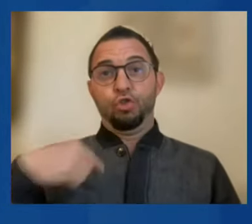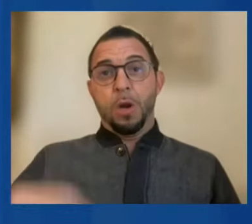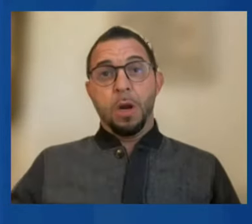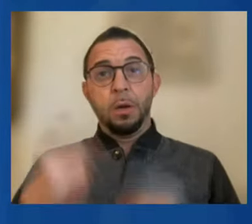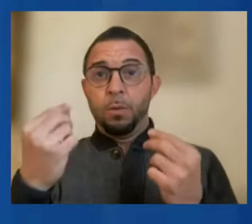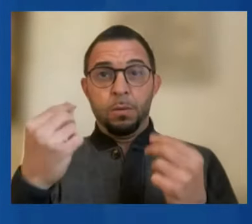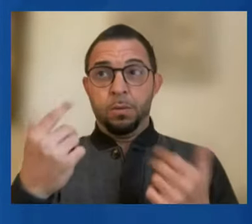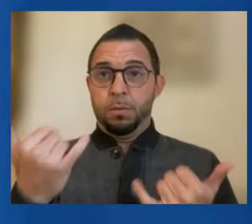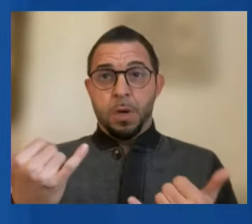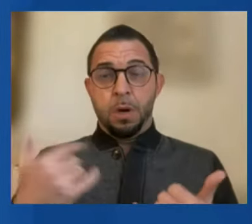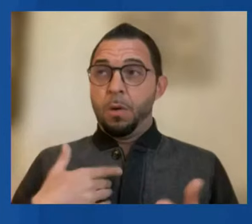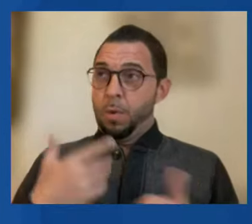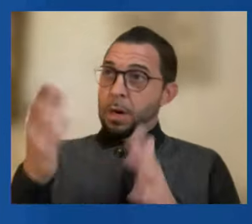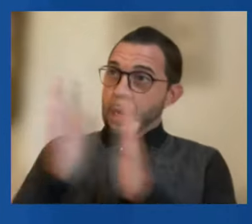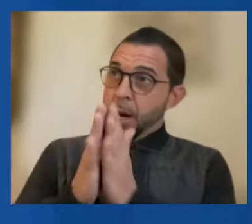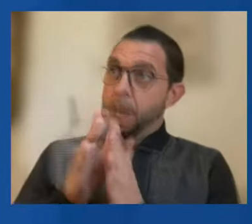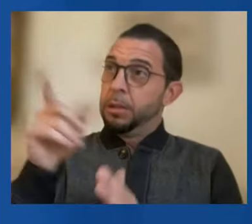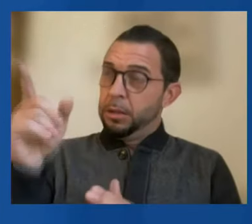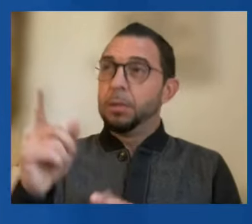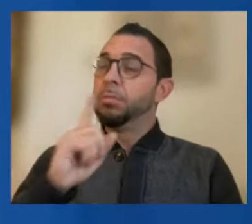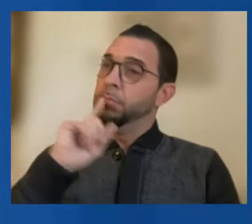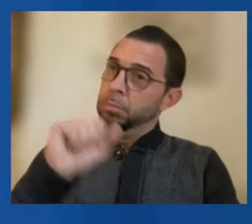resolute action on Russia.